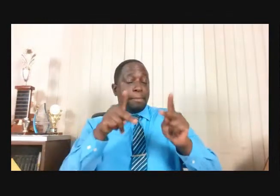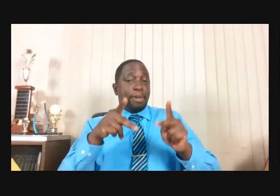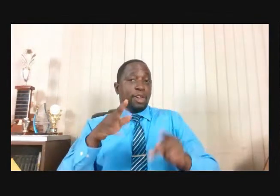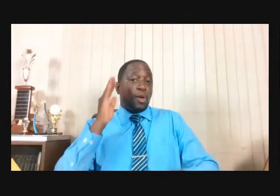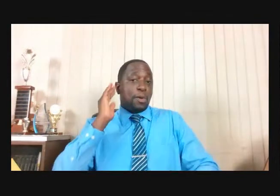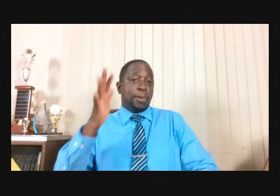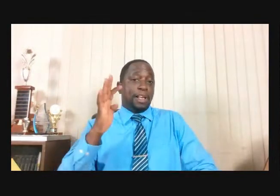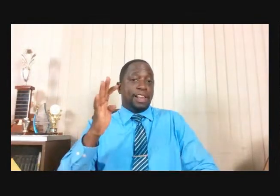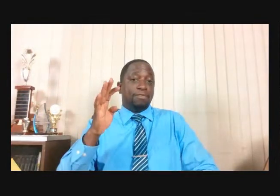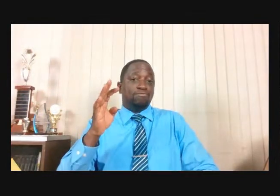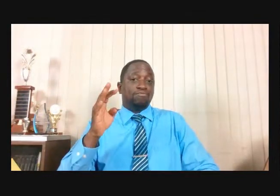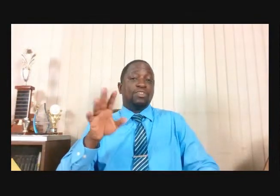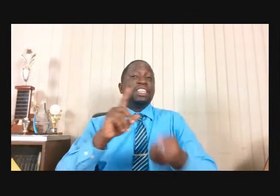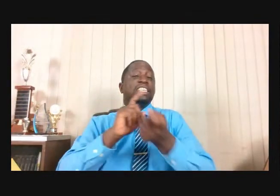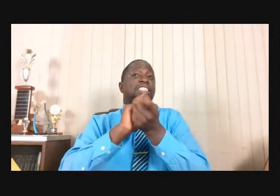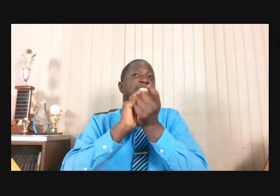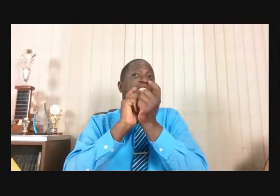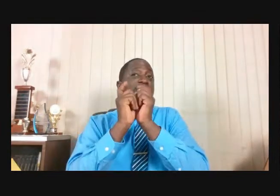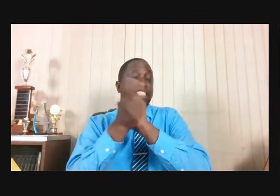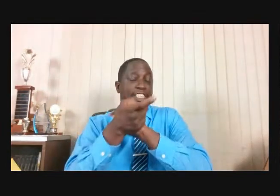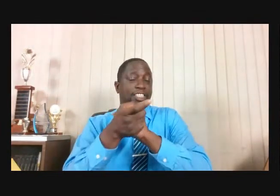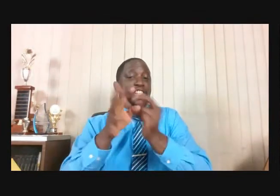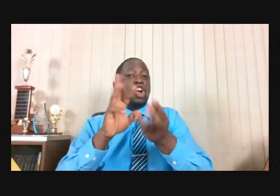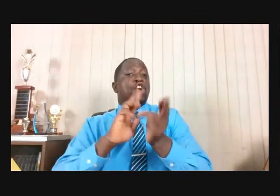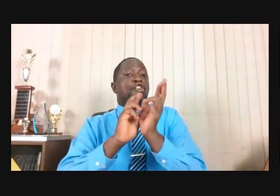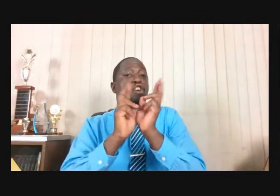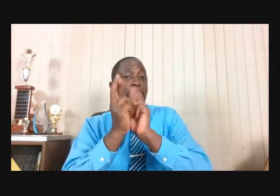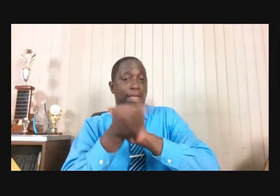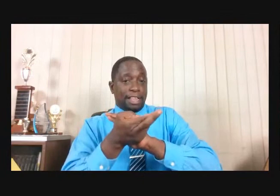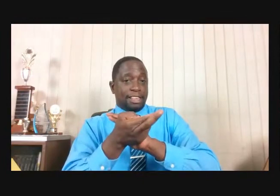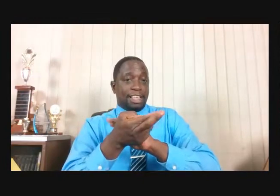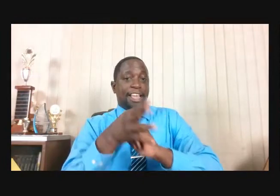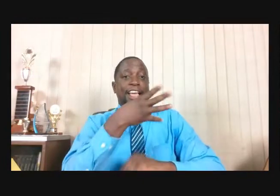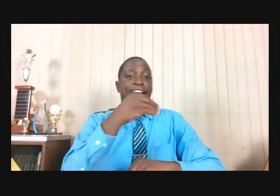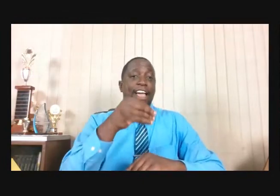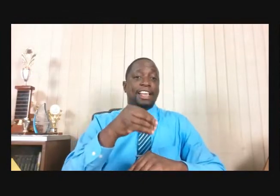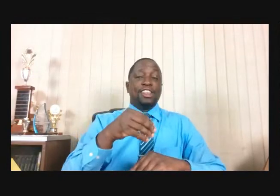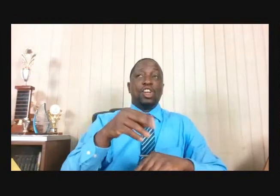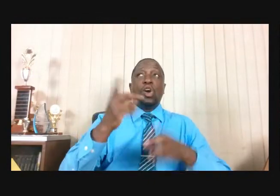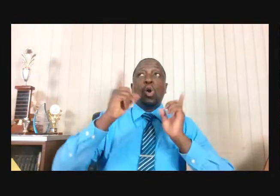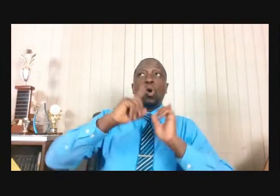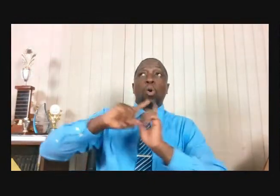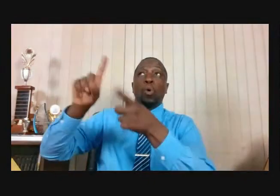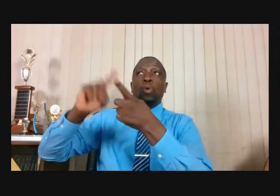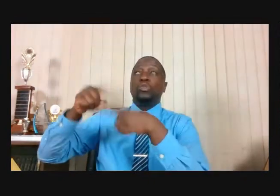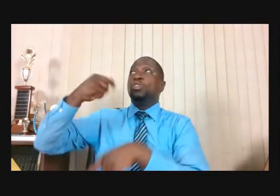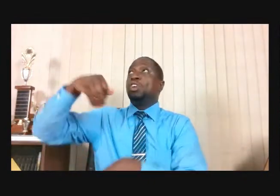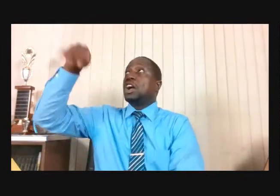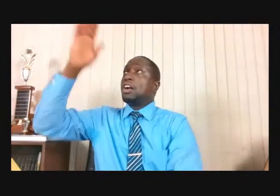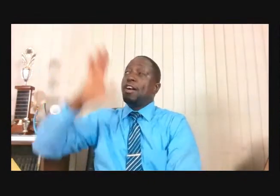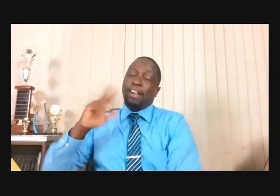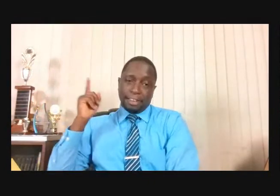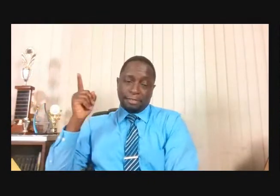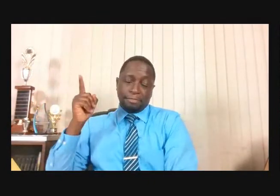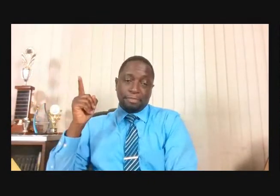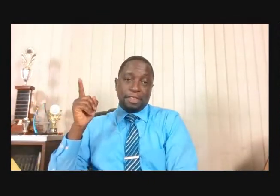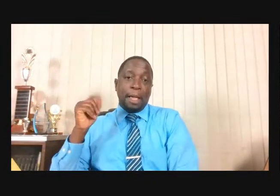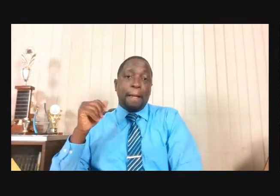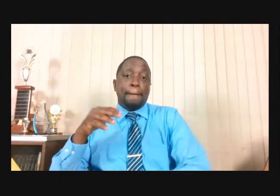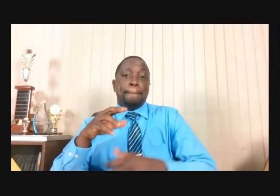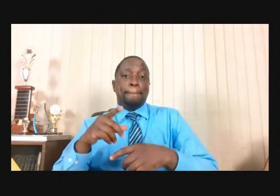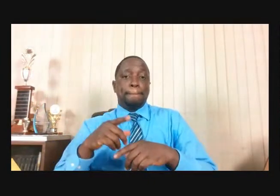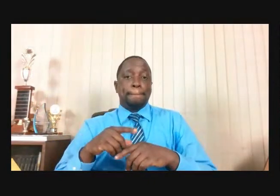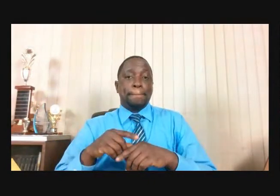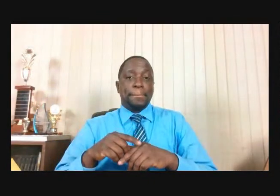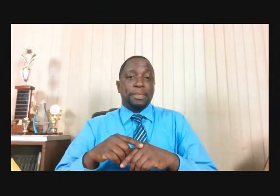Expectations And This Is A Trigger Point For Many Individuals High Expectations High